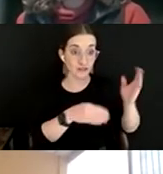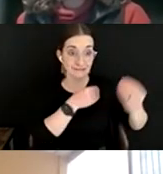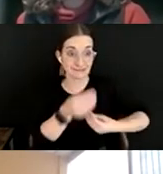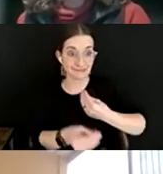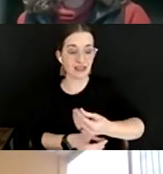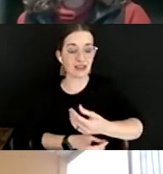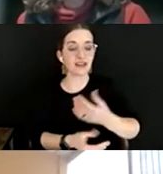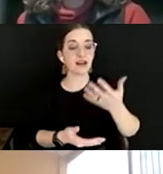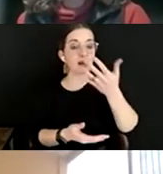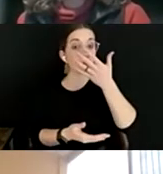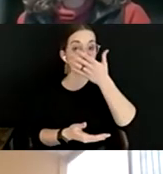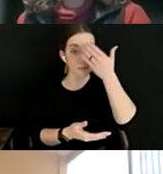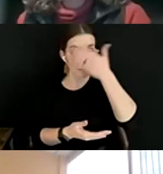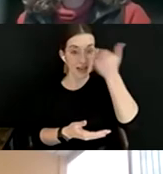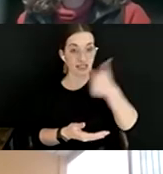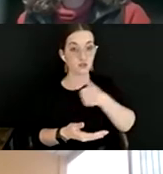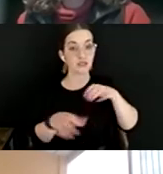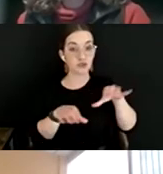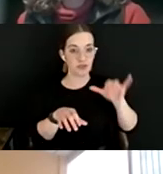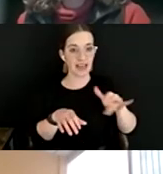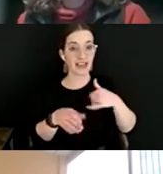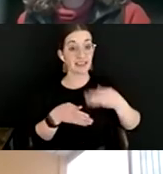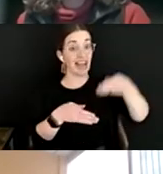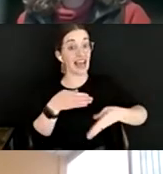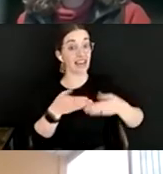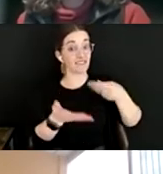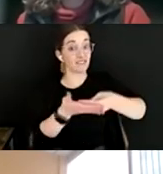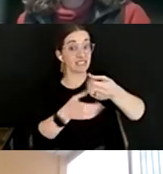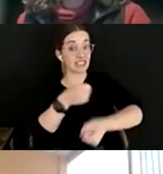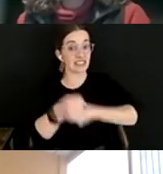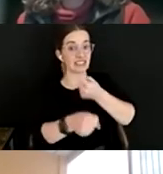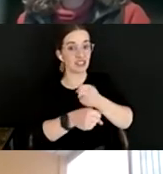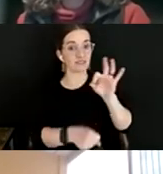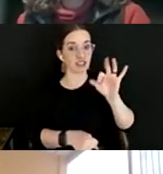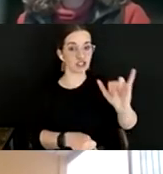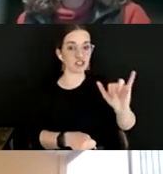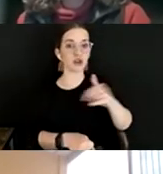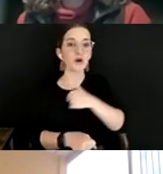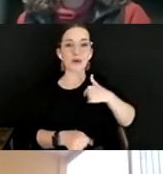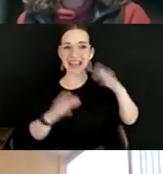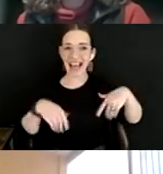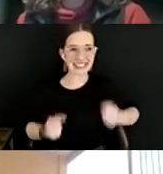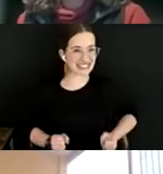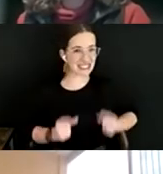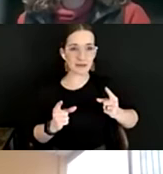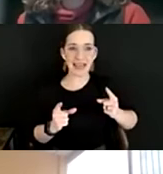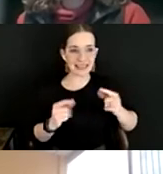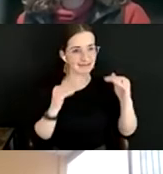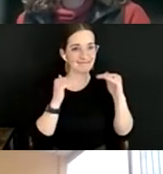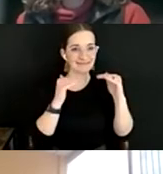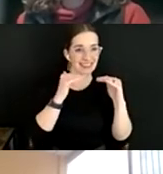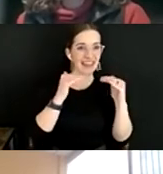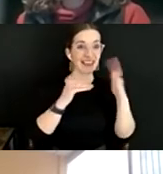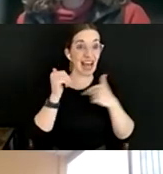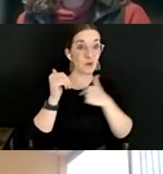we get to the end of the fiscal year and generally we haven t spent quite as much as we projected to spend because everyone is